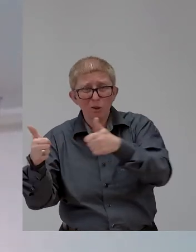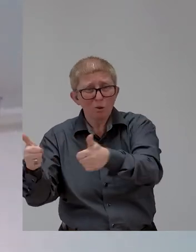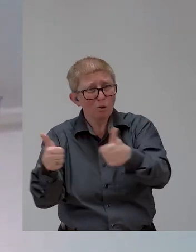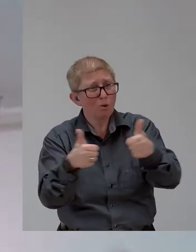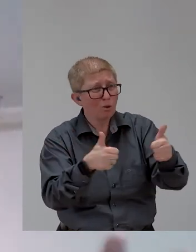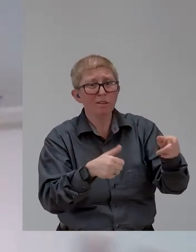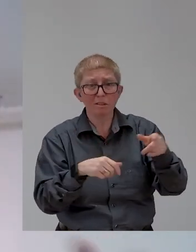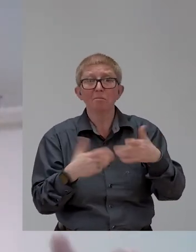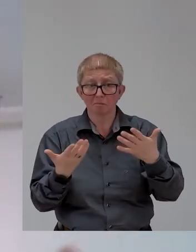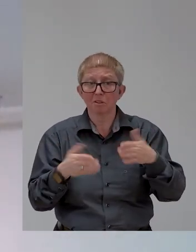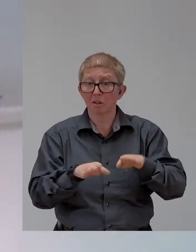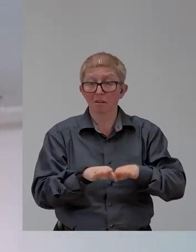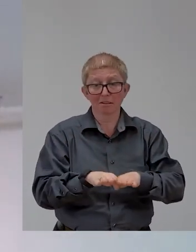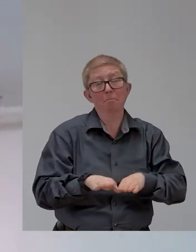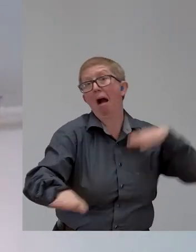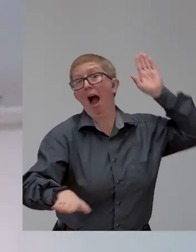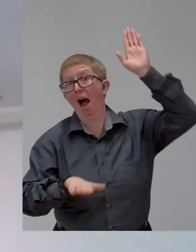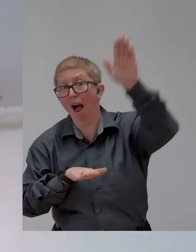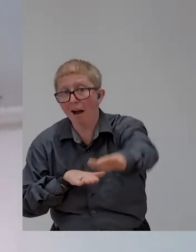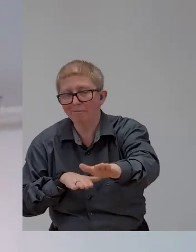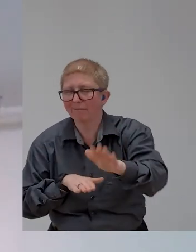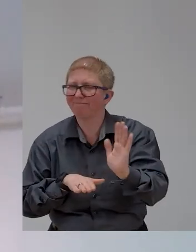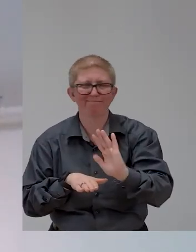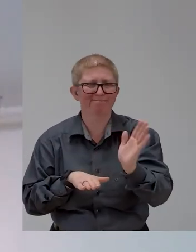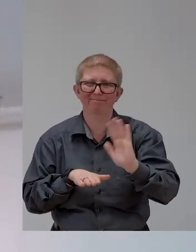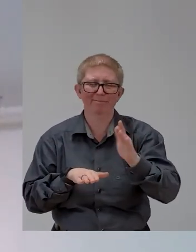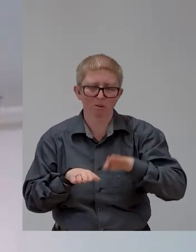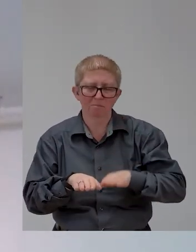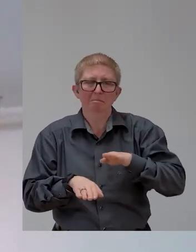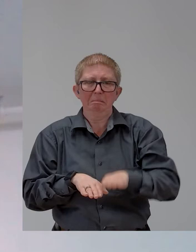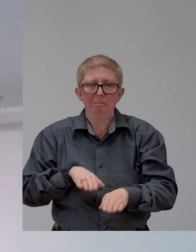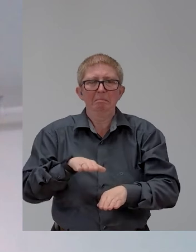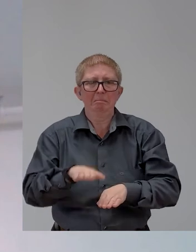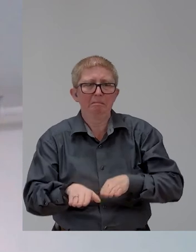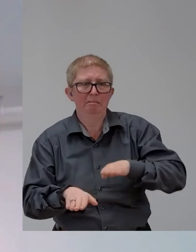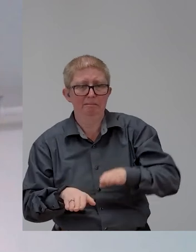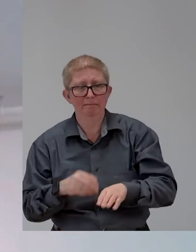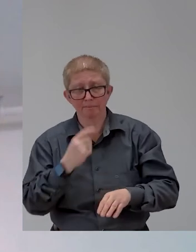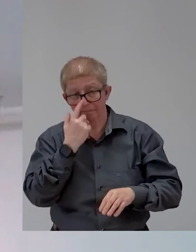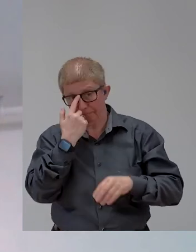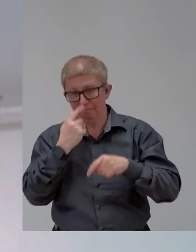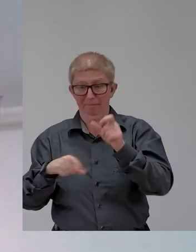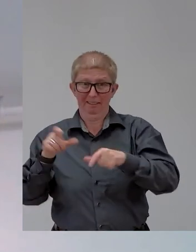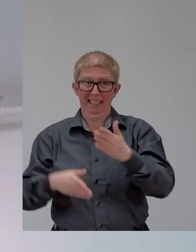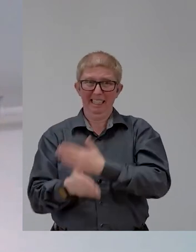it, is that the middle, the middle of the disability employment class is nonexistent or too small.